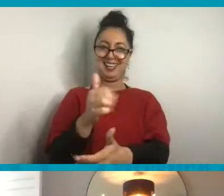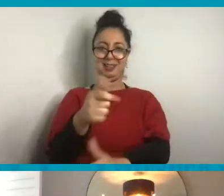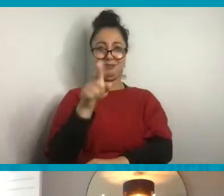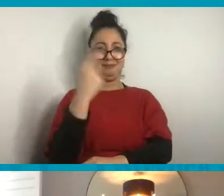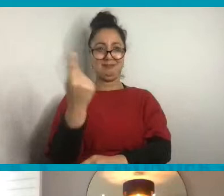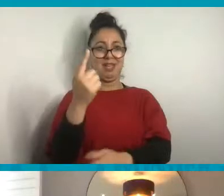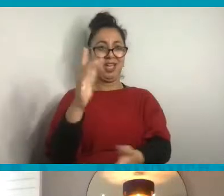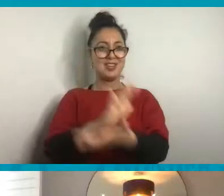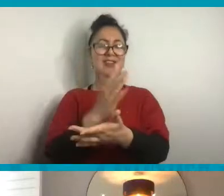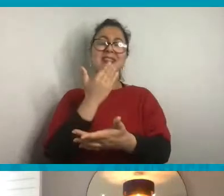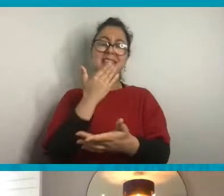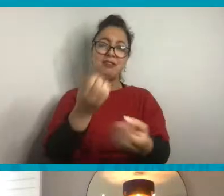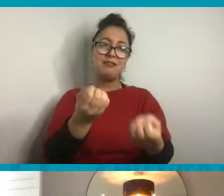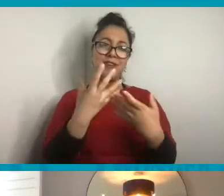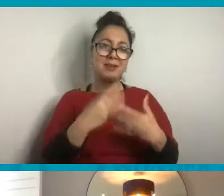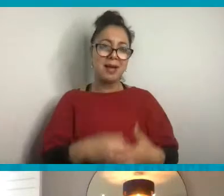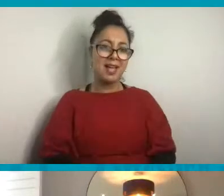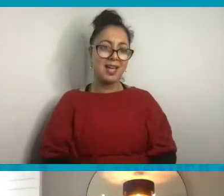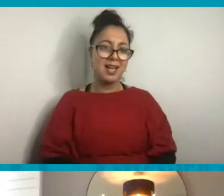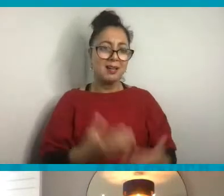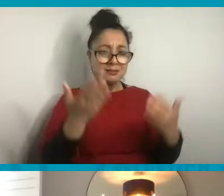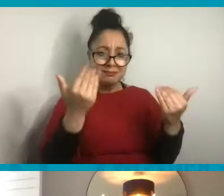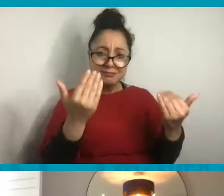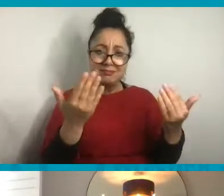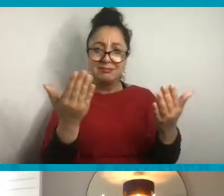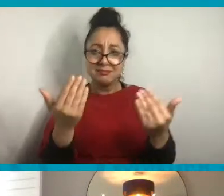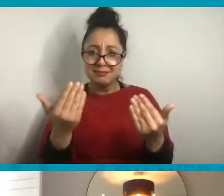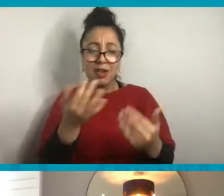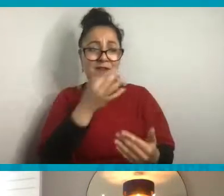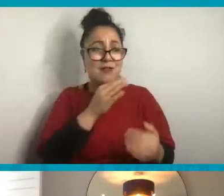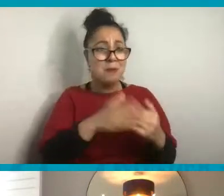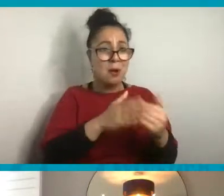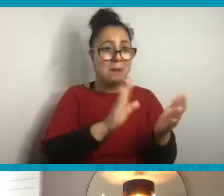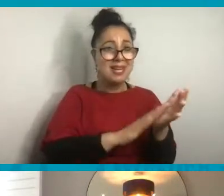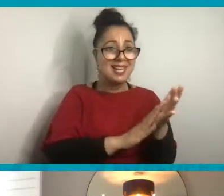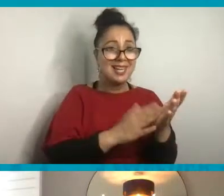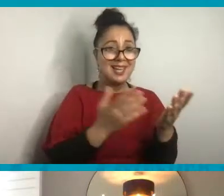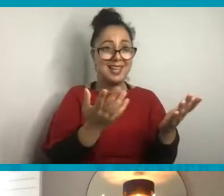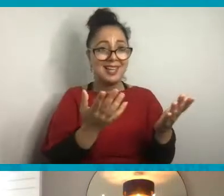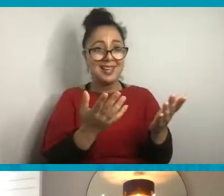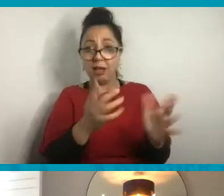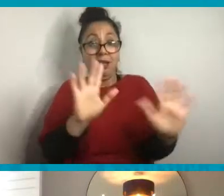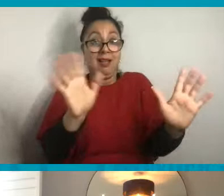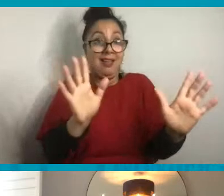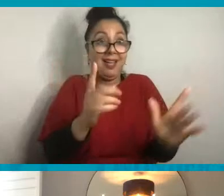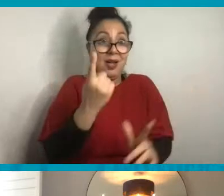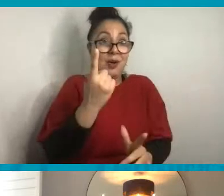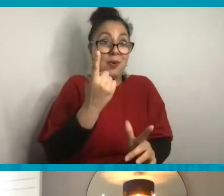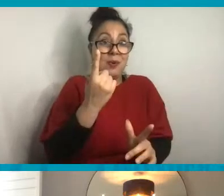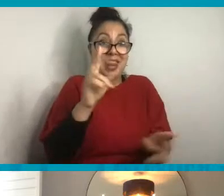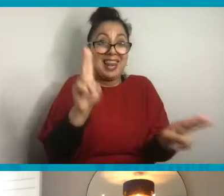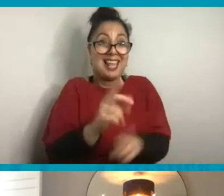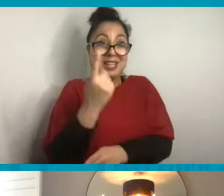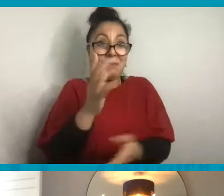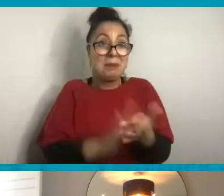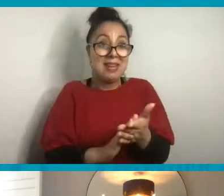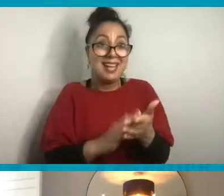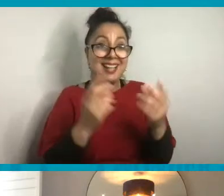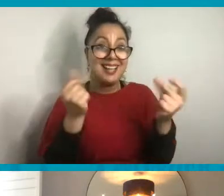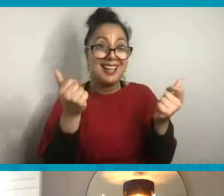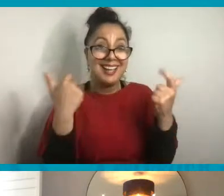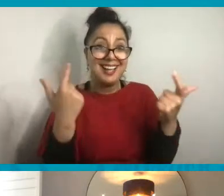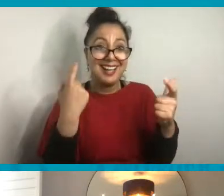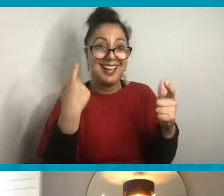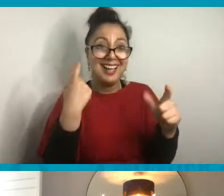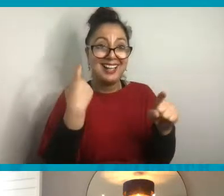feedback. Tell us what else you thought. We've got a few more minutes. Well, not even minutes. We have less than a minute. Ed timer.